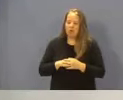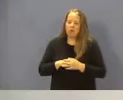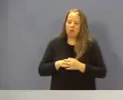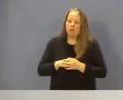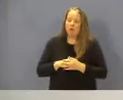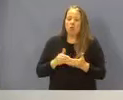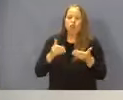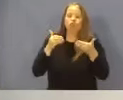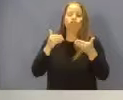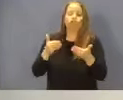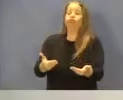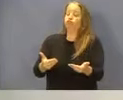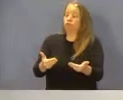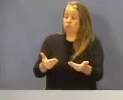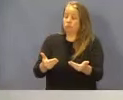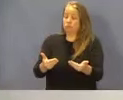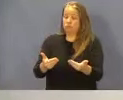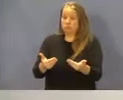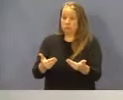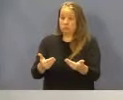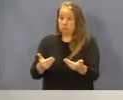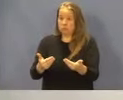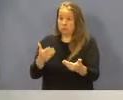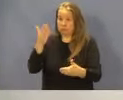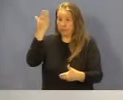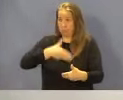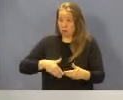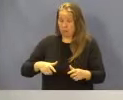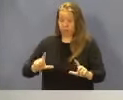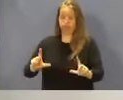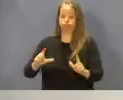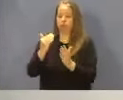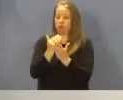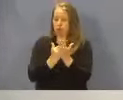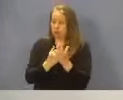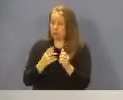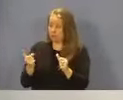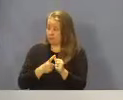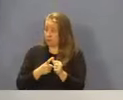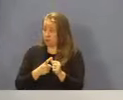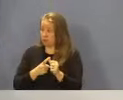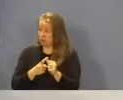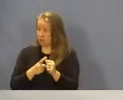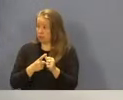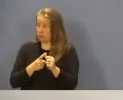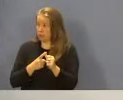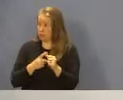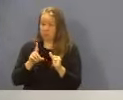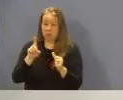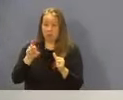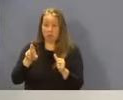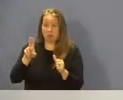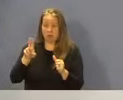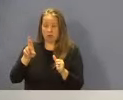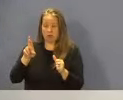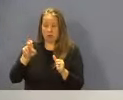let's move right into the what's in front of us as an agenda. And first off is ask Dr. Rucker